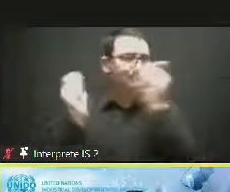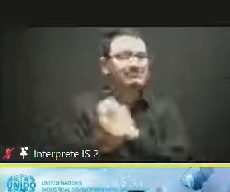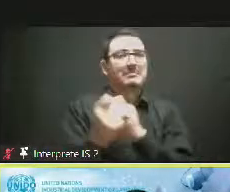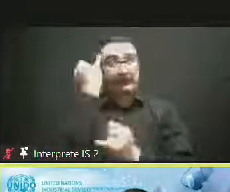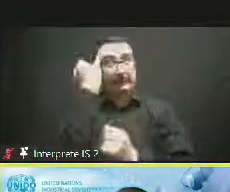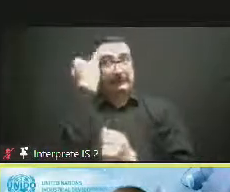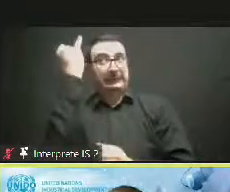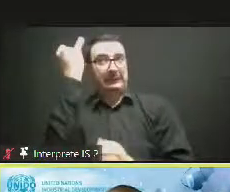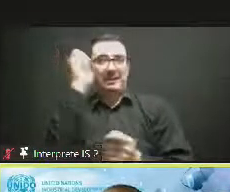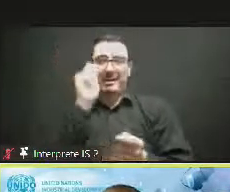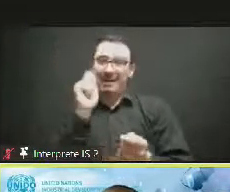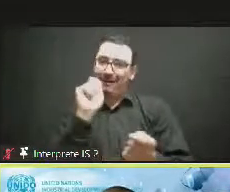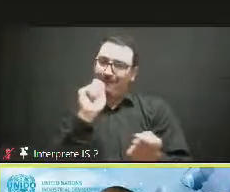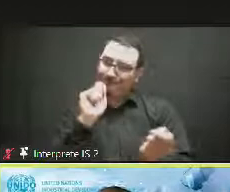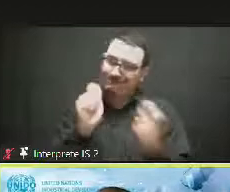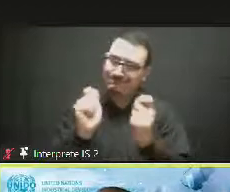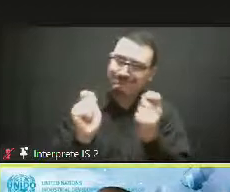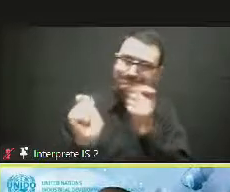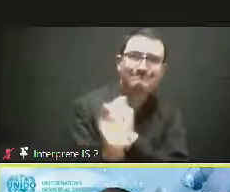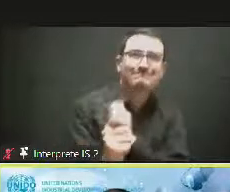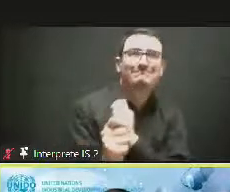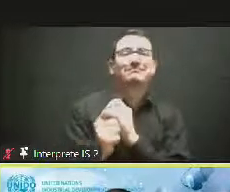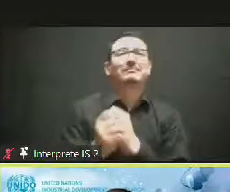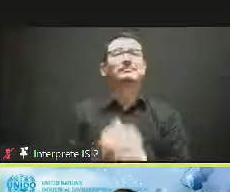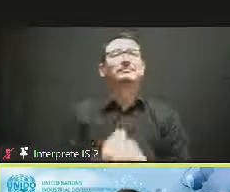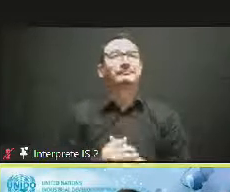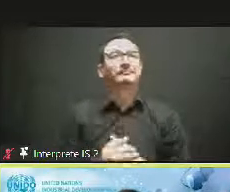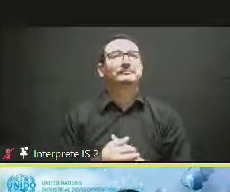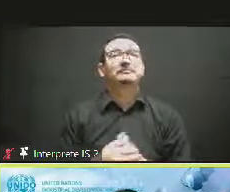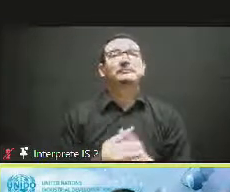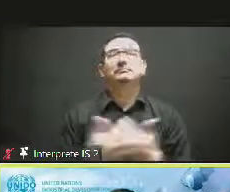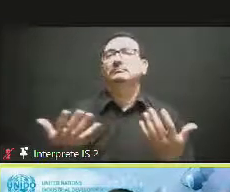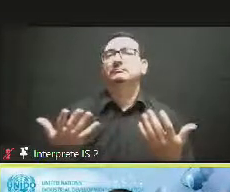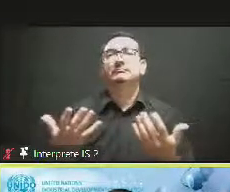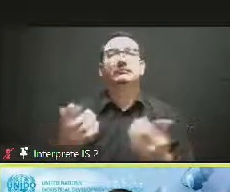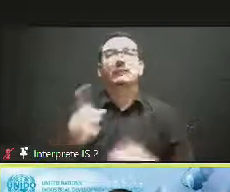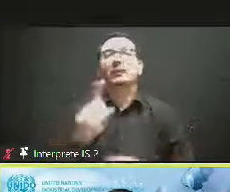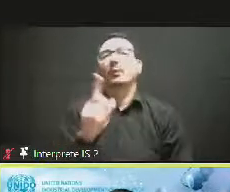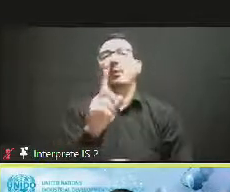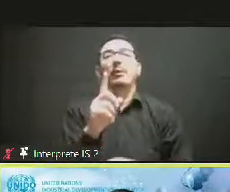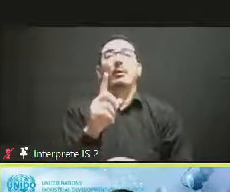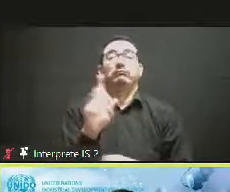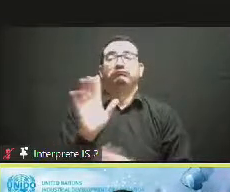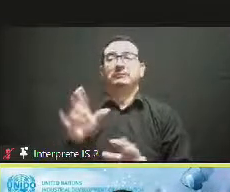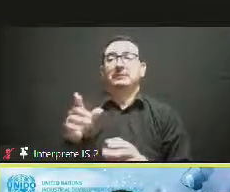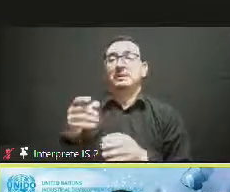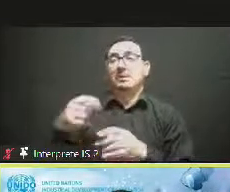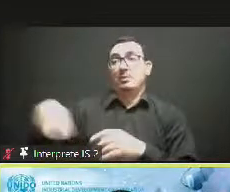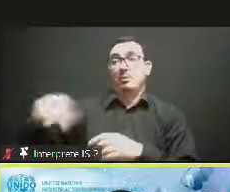When we talk about digitalization of the industry, there is a